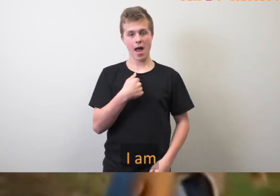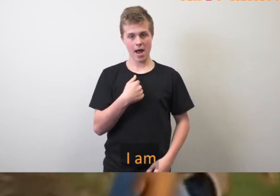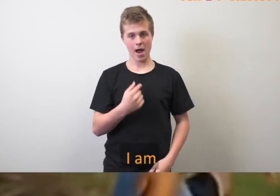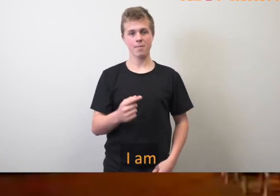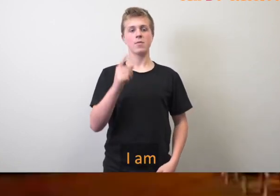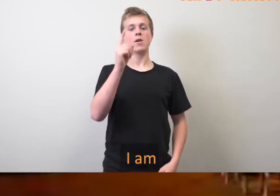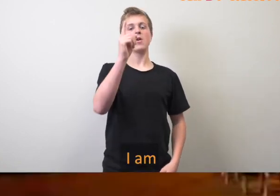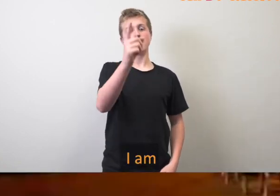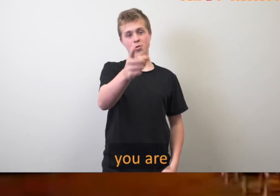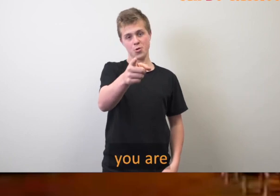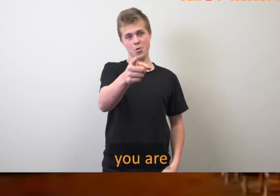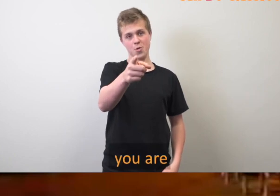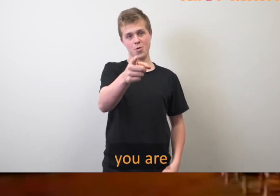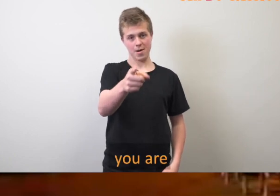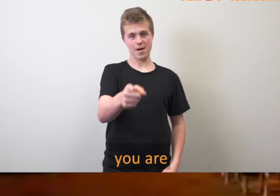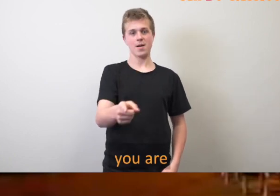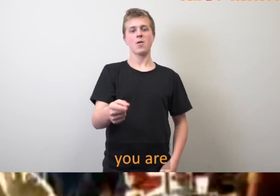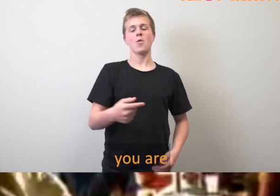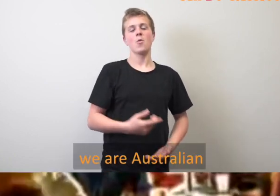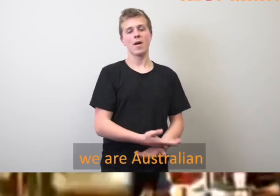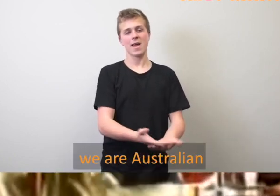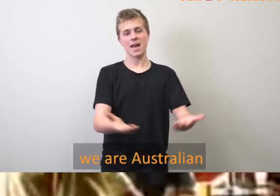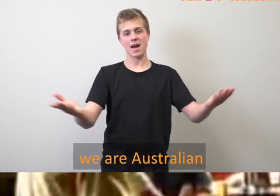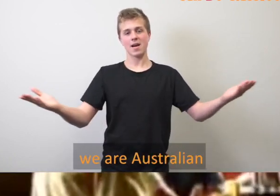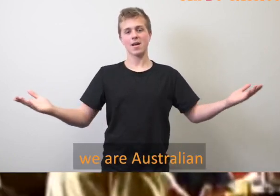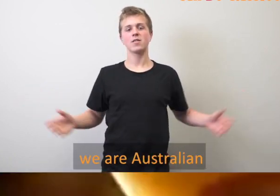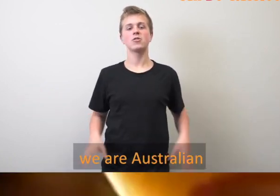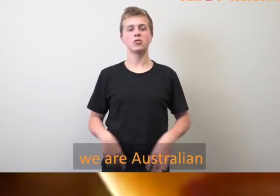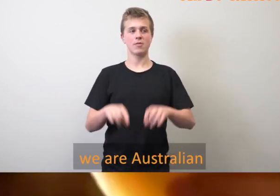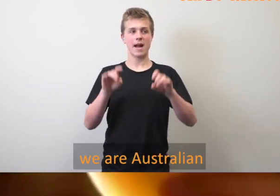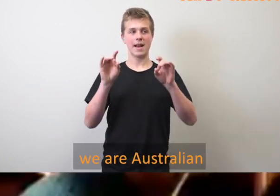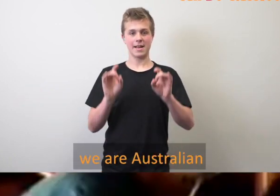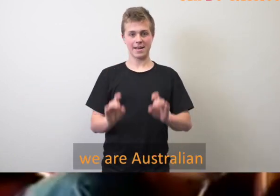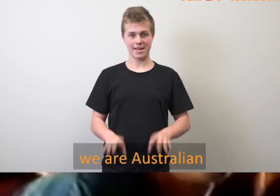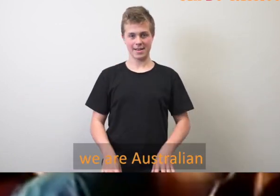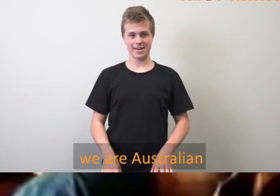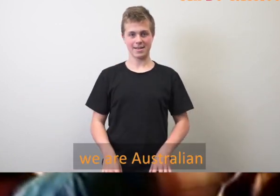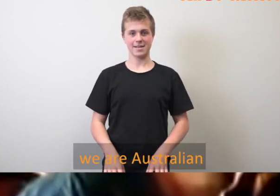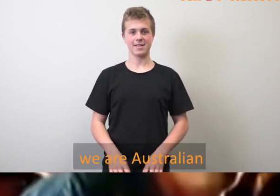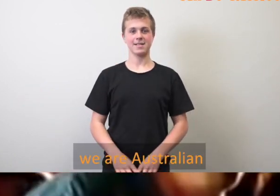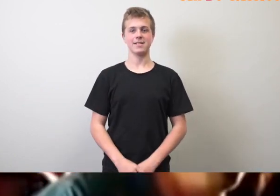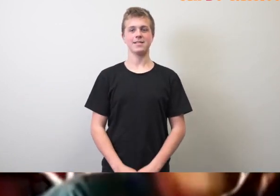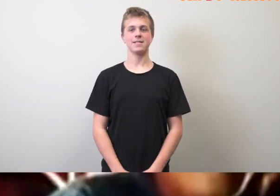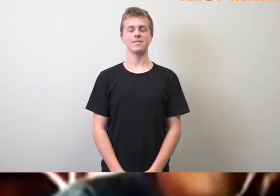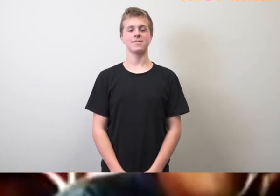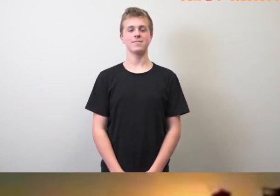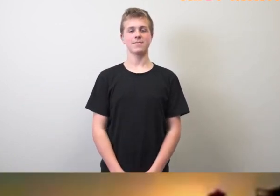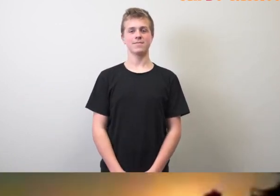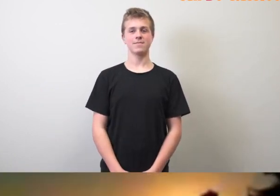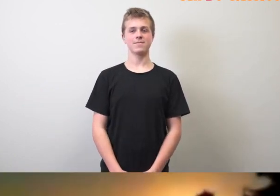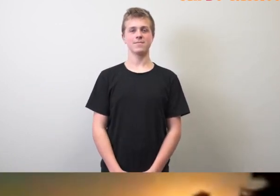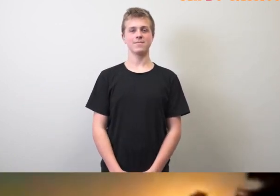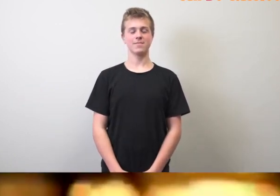I am, you are, we are Australians. We are. We are. We